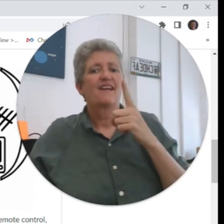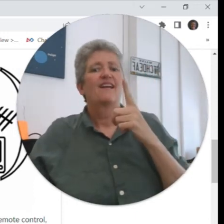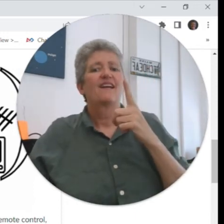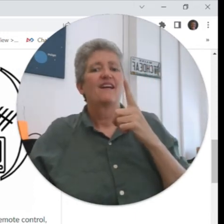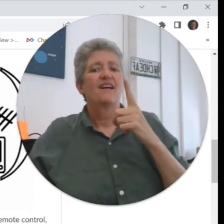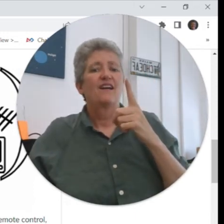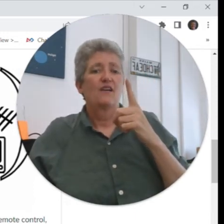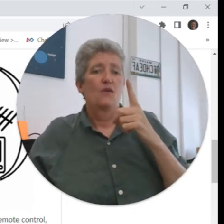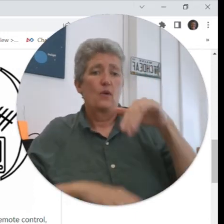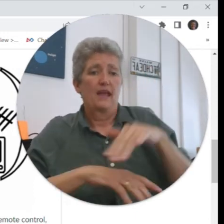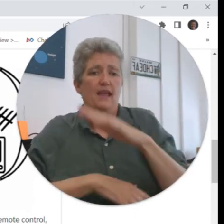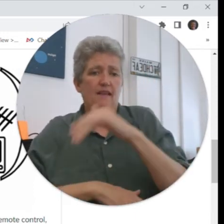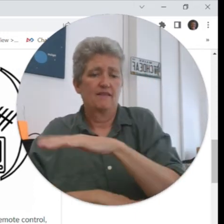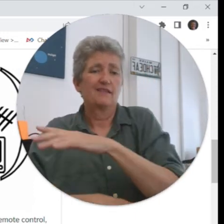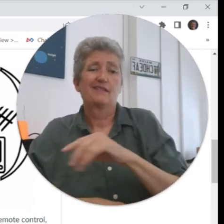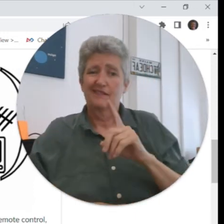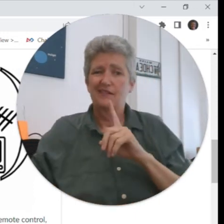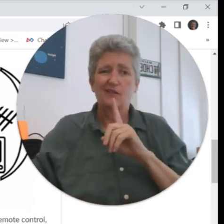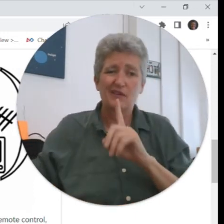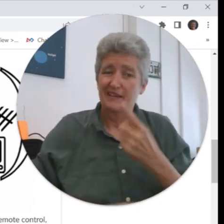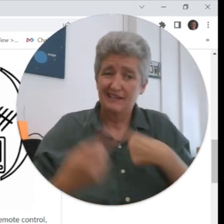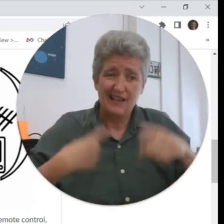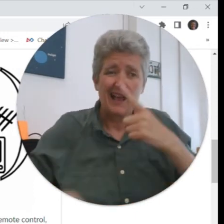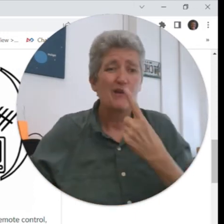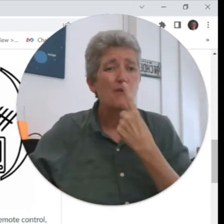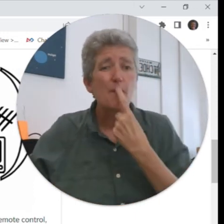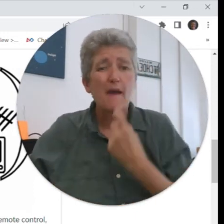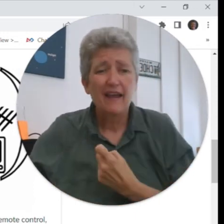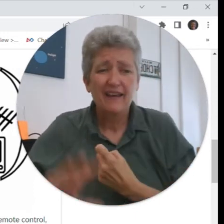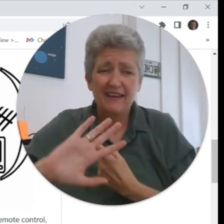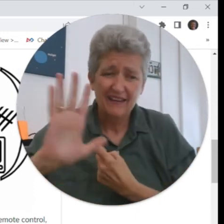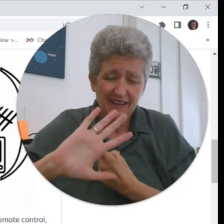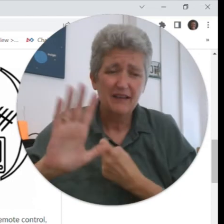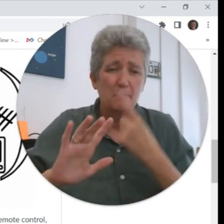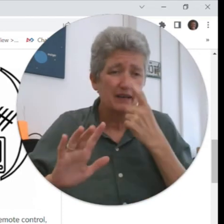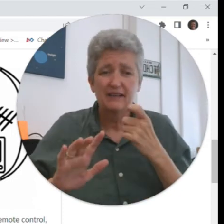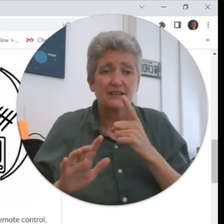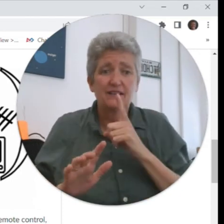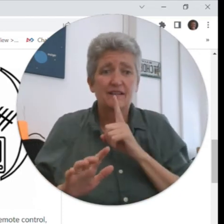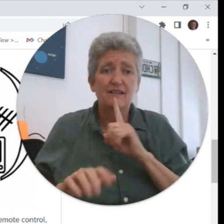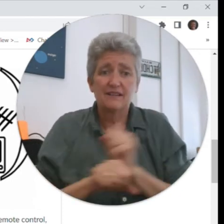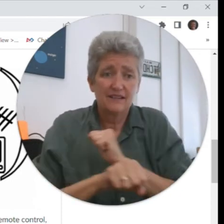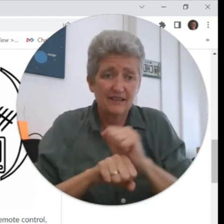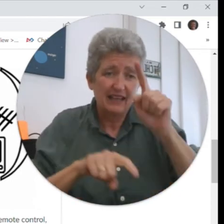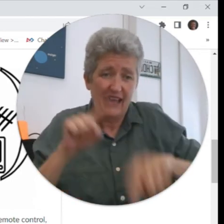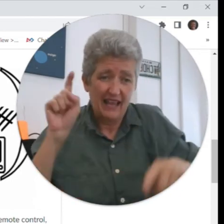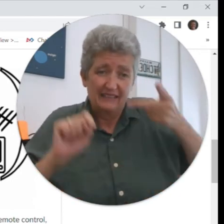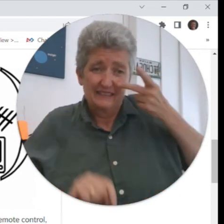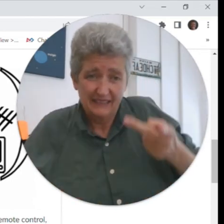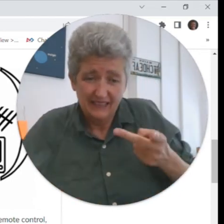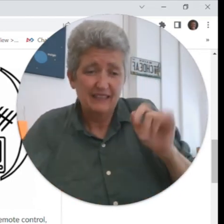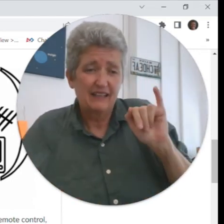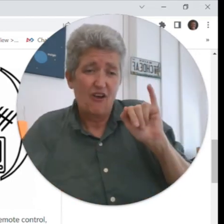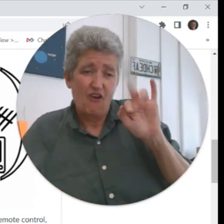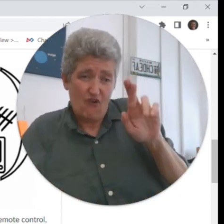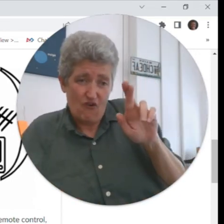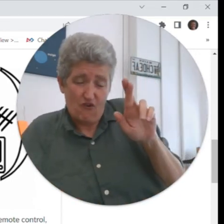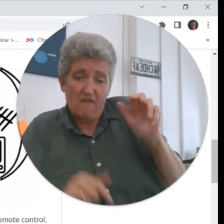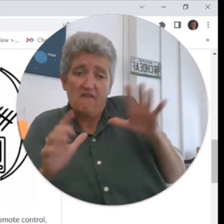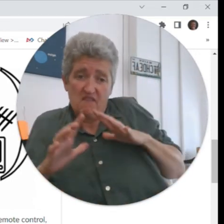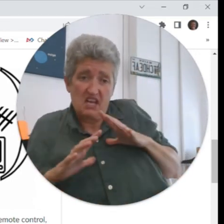wave it's it's not really red the sign red